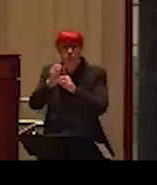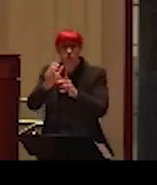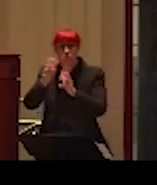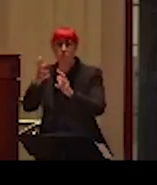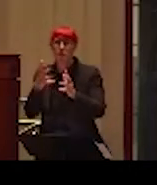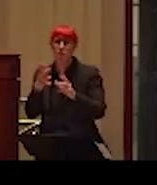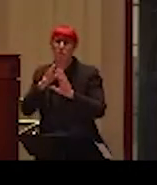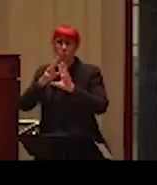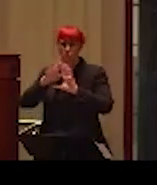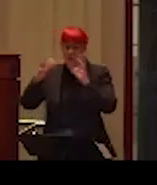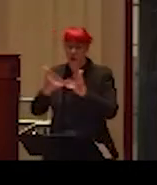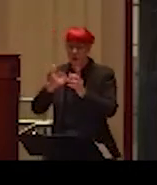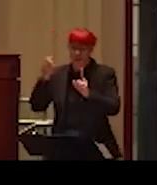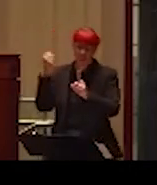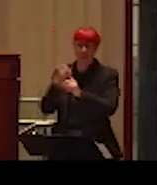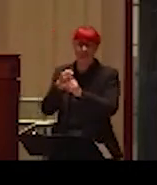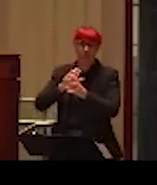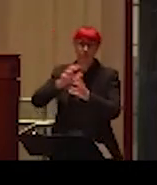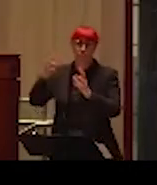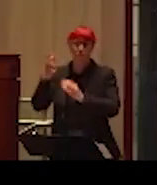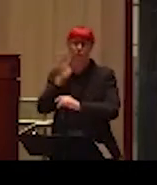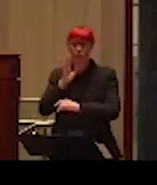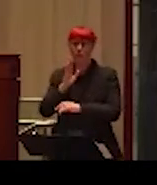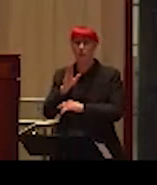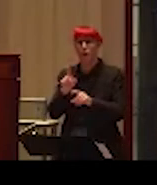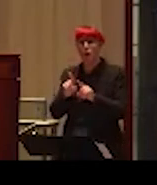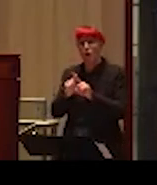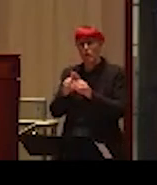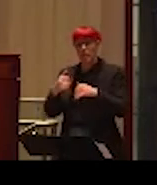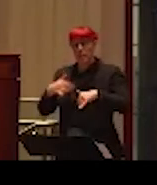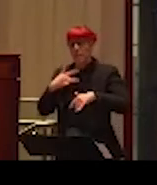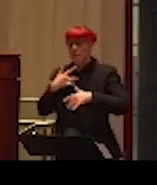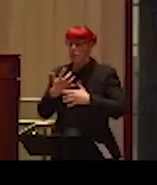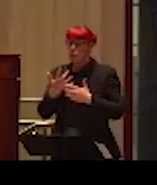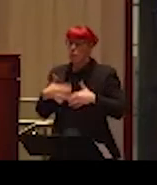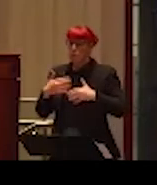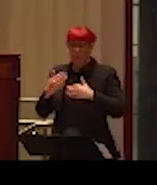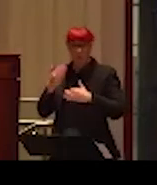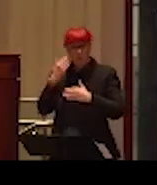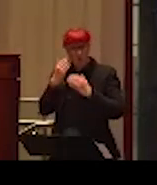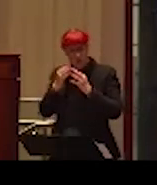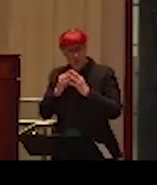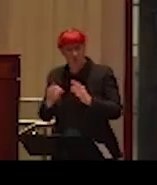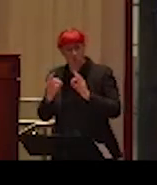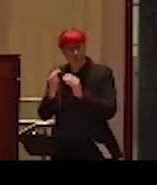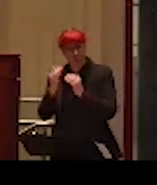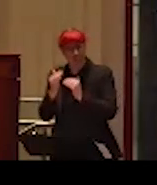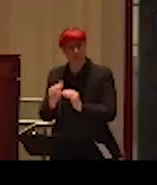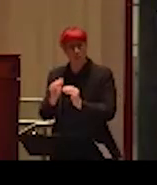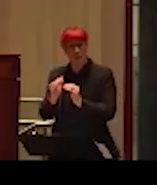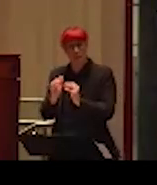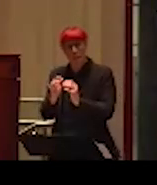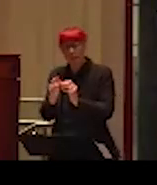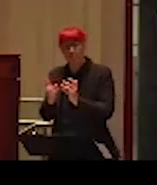are particularly sensitive to any attempts to limit academic freedom at university. We understand that these freedoms